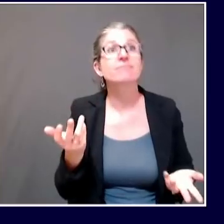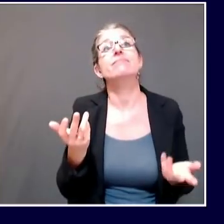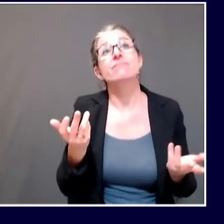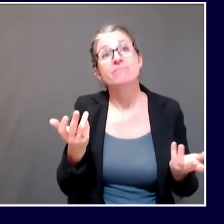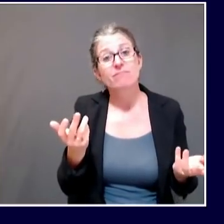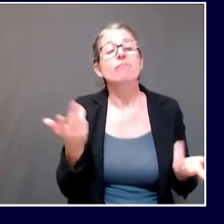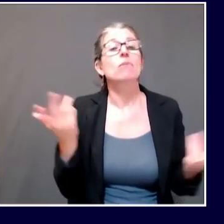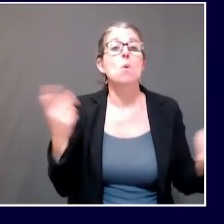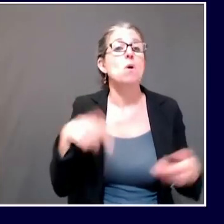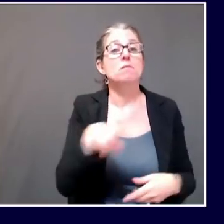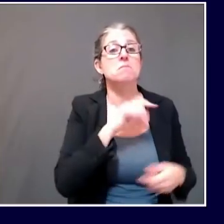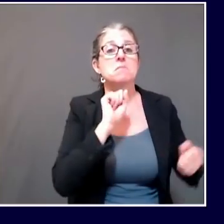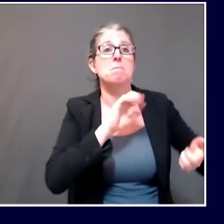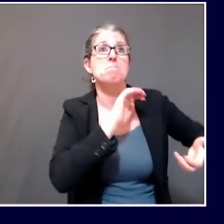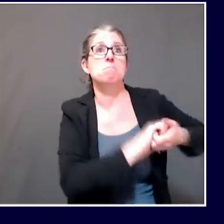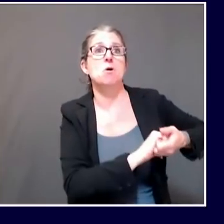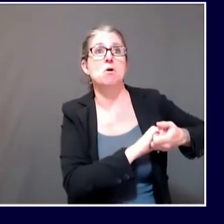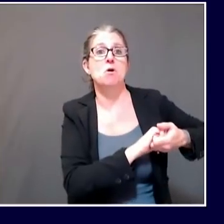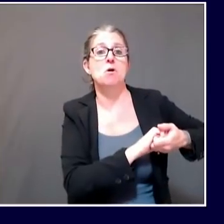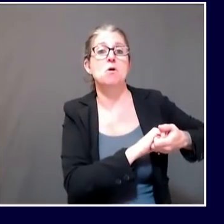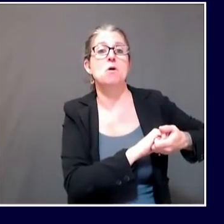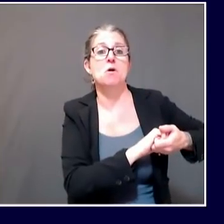best, what's, uh, doing what's best for everyone.